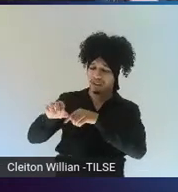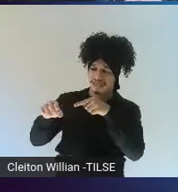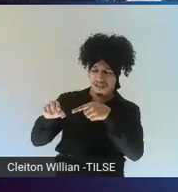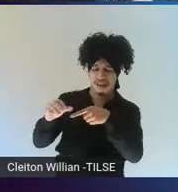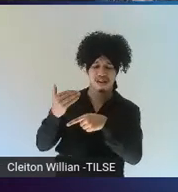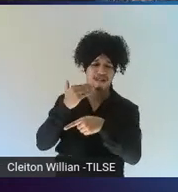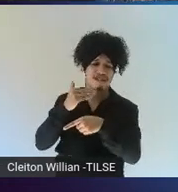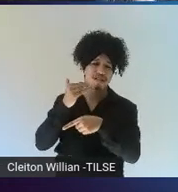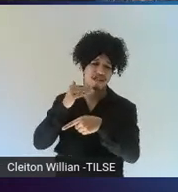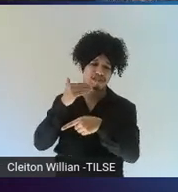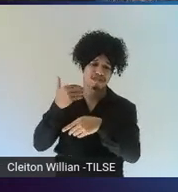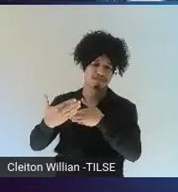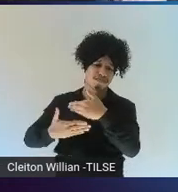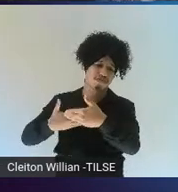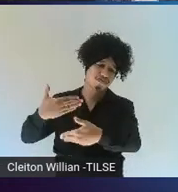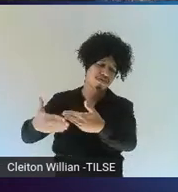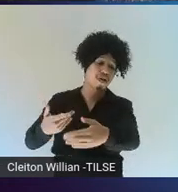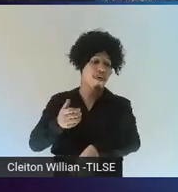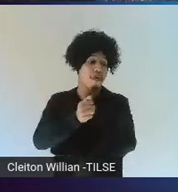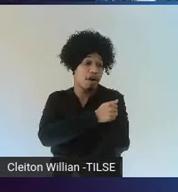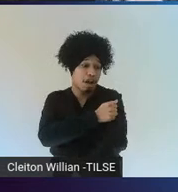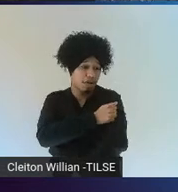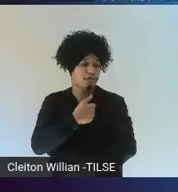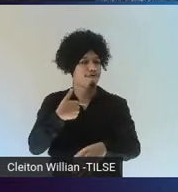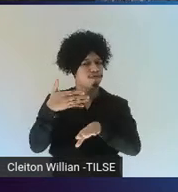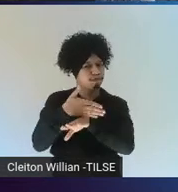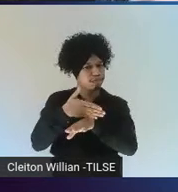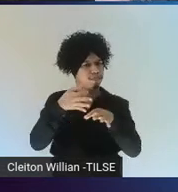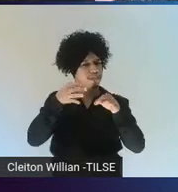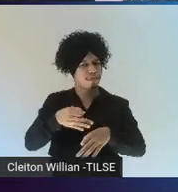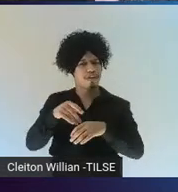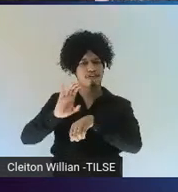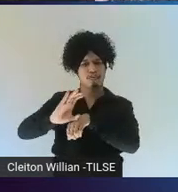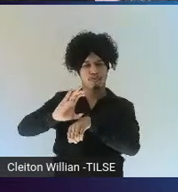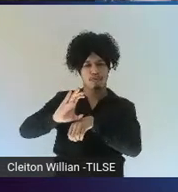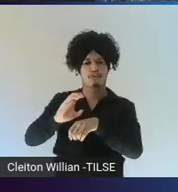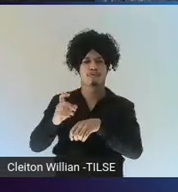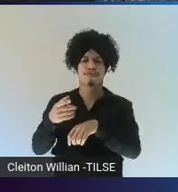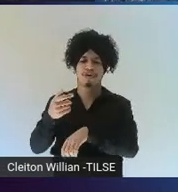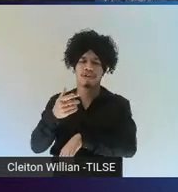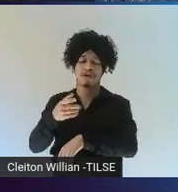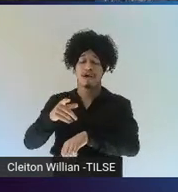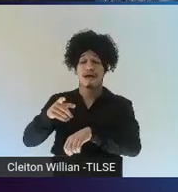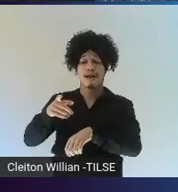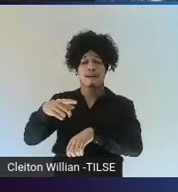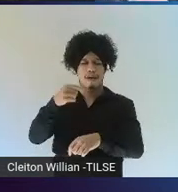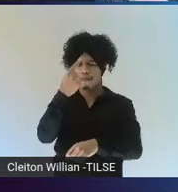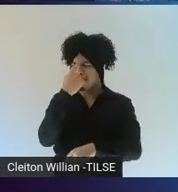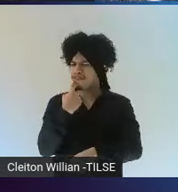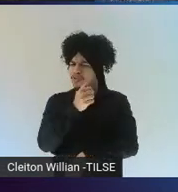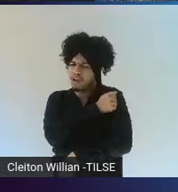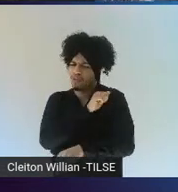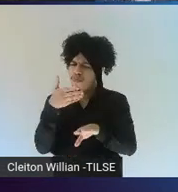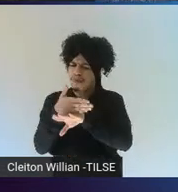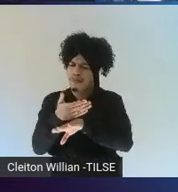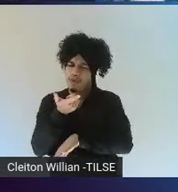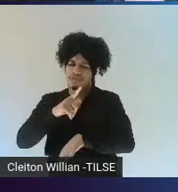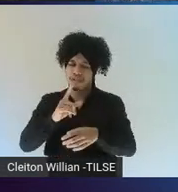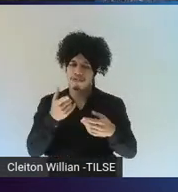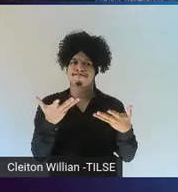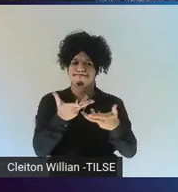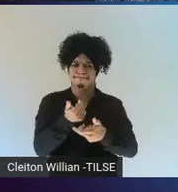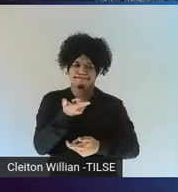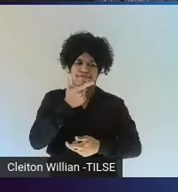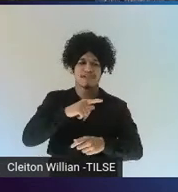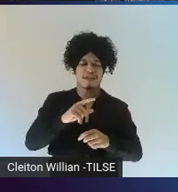who were able to participate successfully in these EMI programs were students who had had opportunities to acquire English to